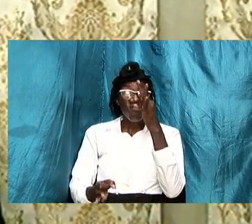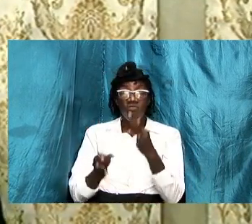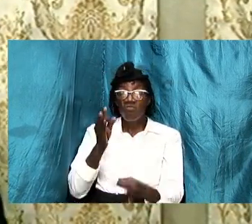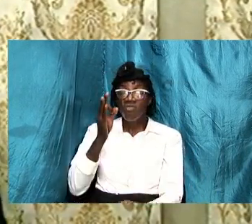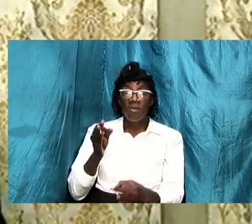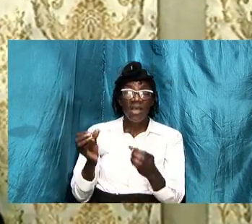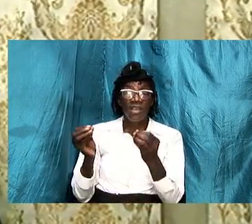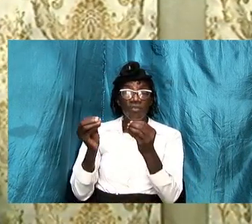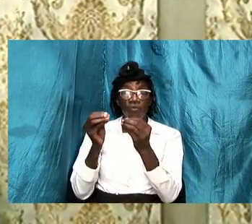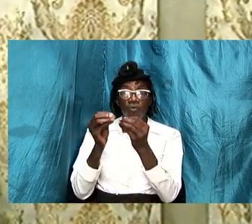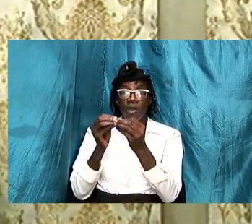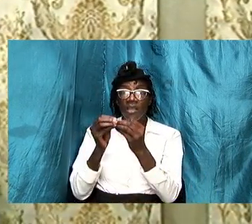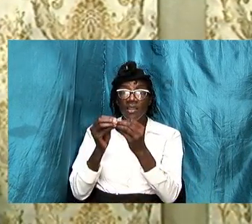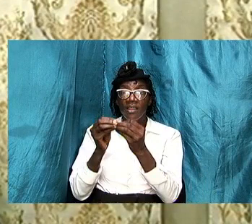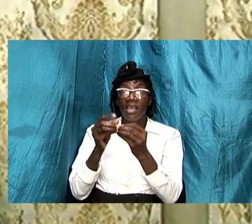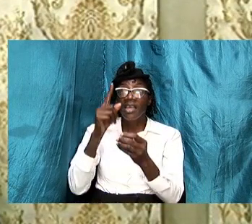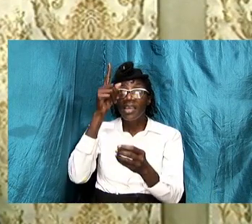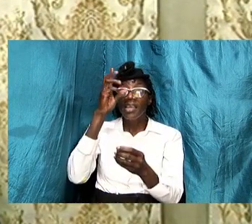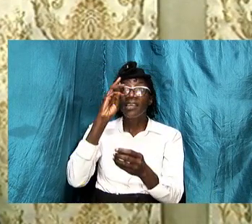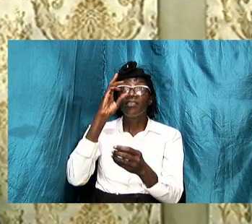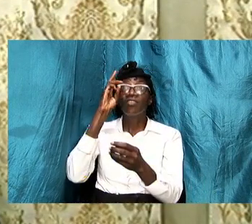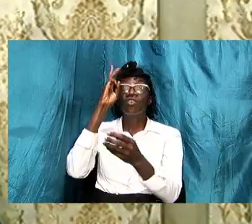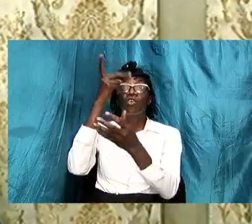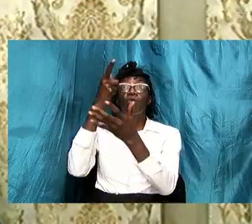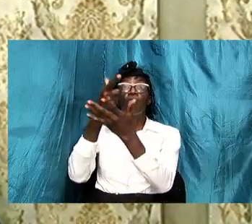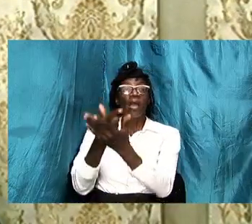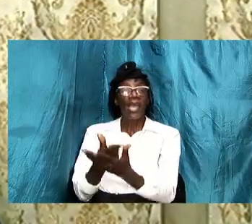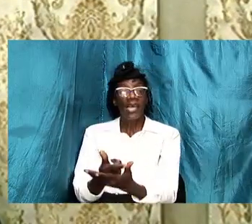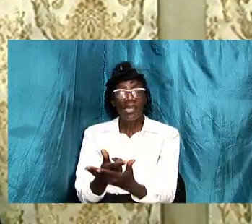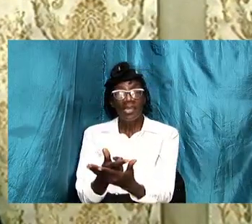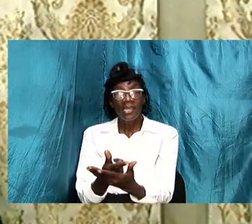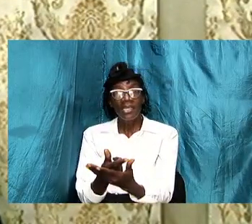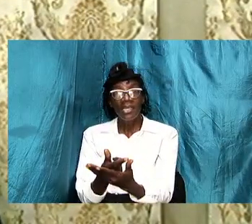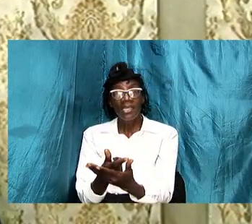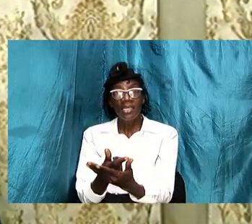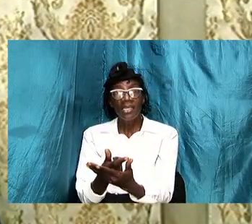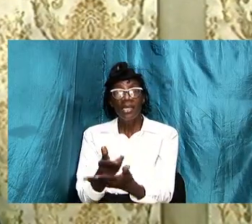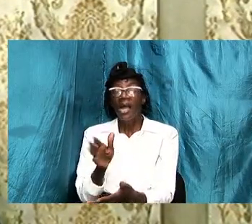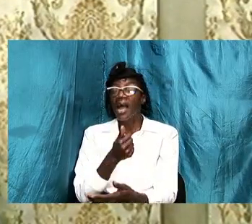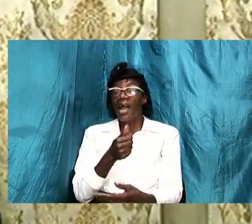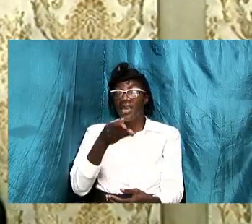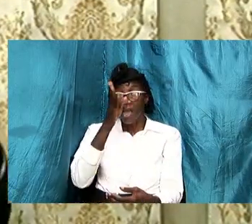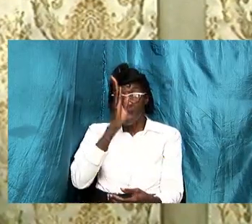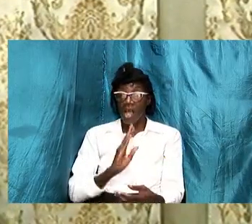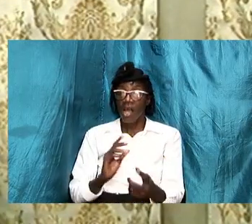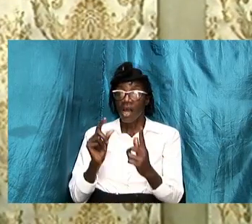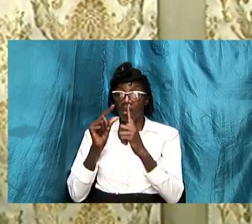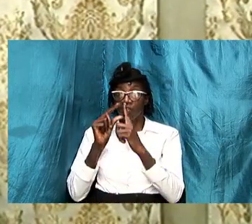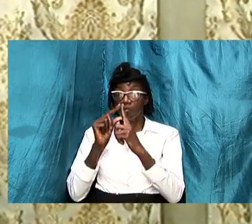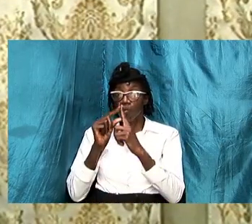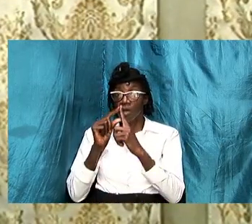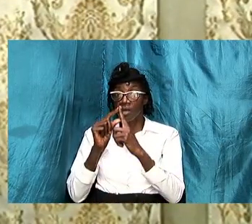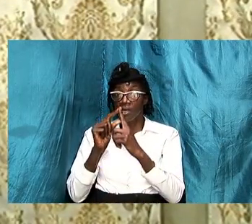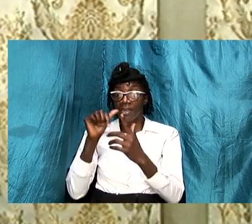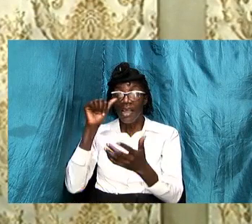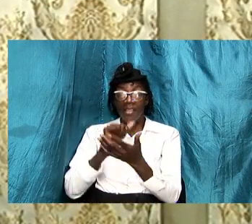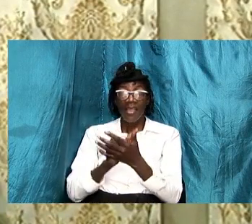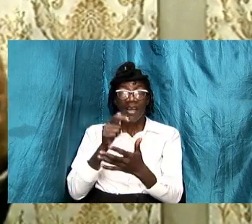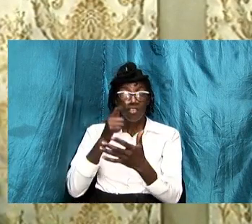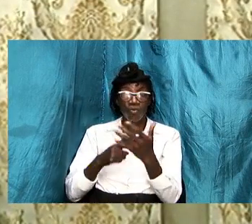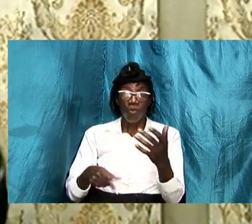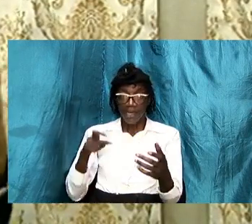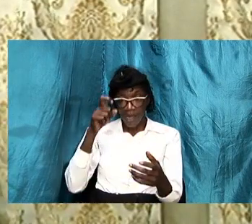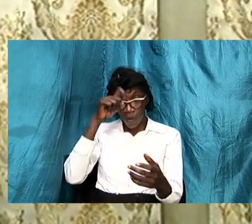his will god's will and god's word that's what a wise man